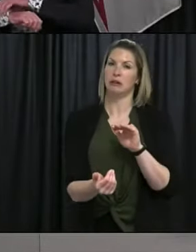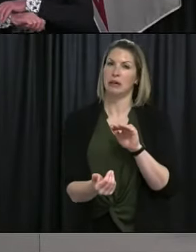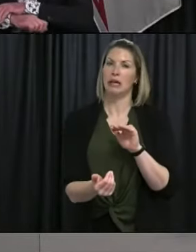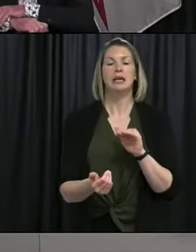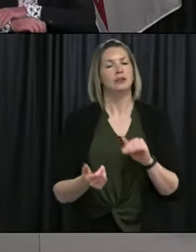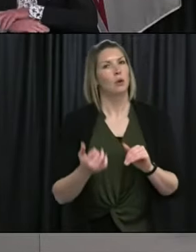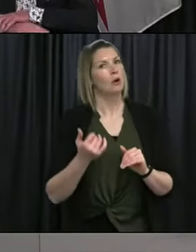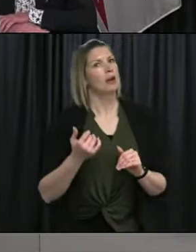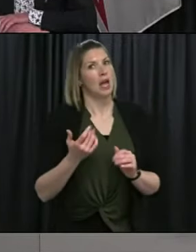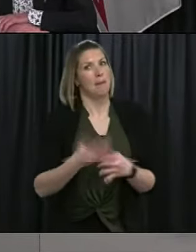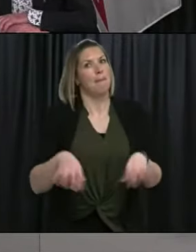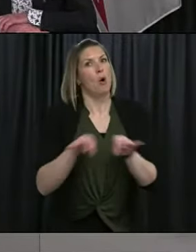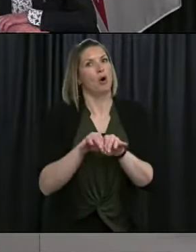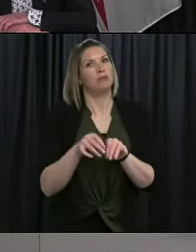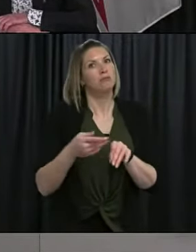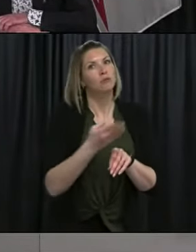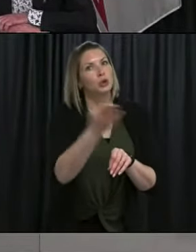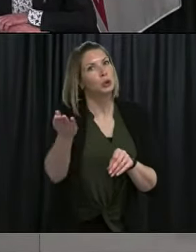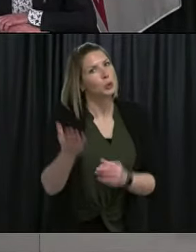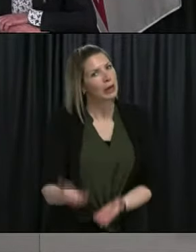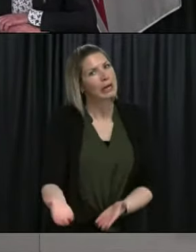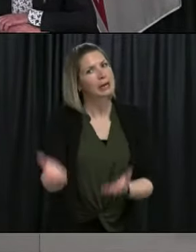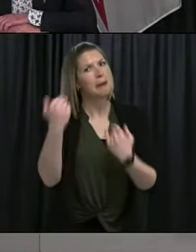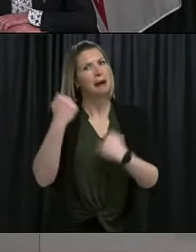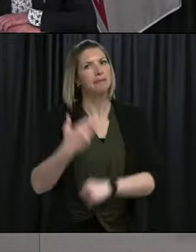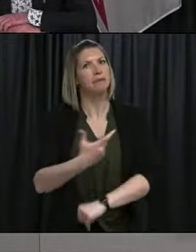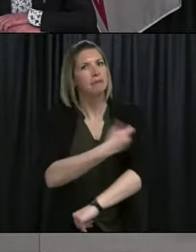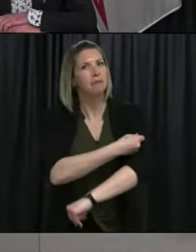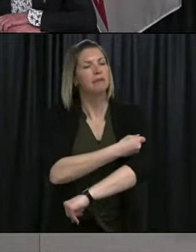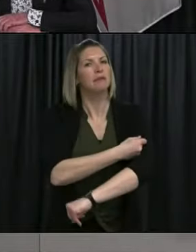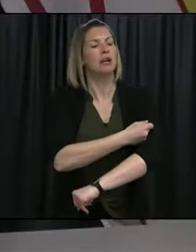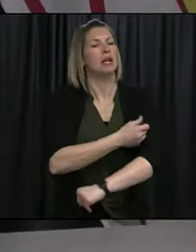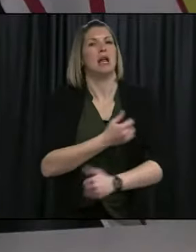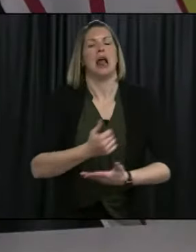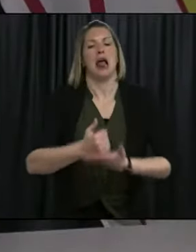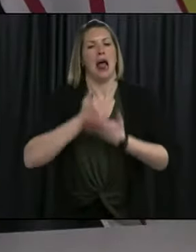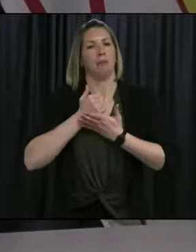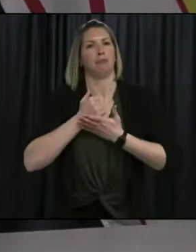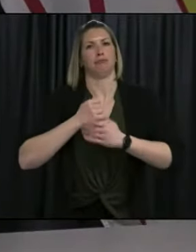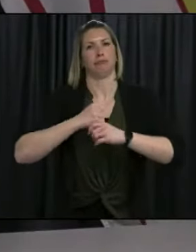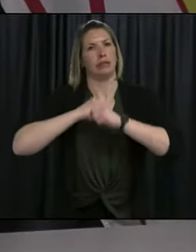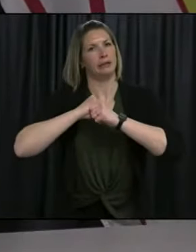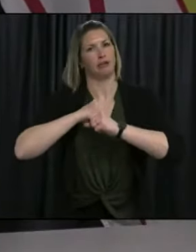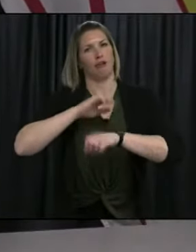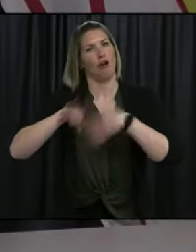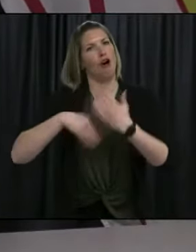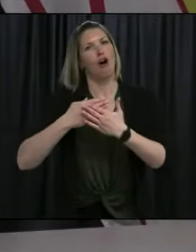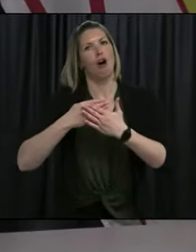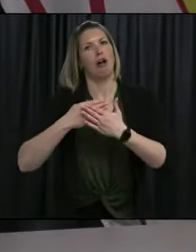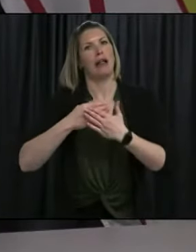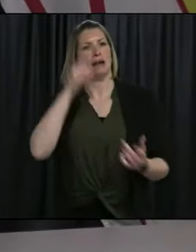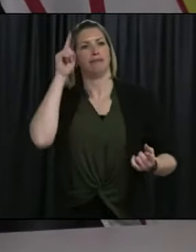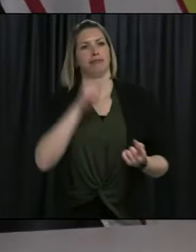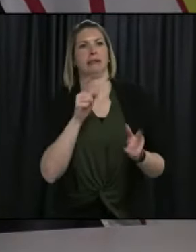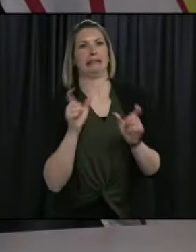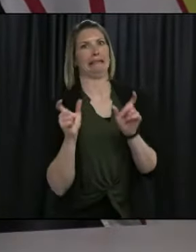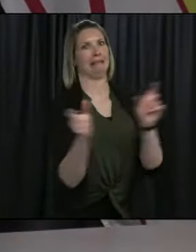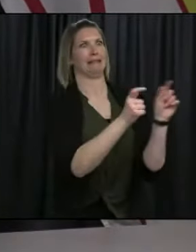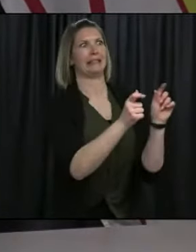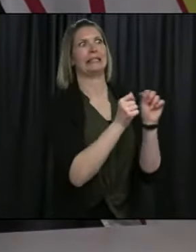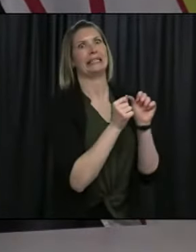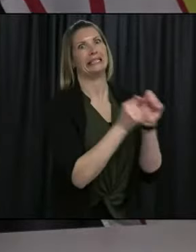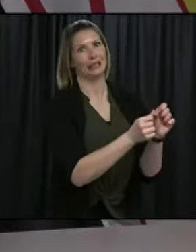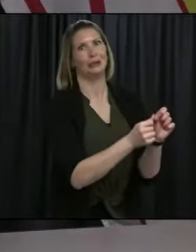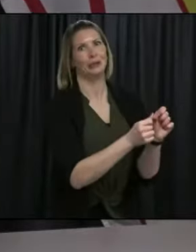up and get vaccinated, that's going to help us out. Every person who gets vaccinated is a help. So certainly I would encourage